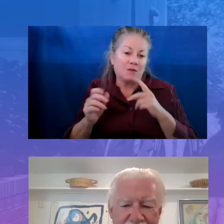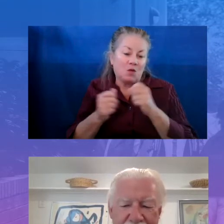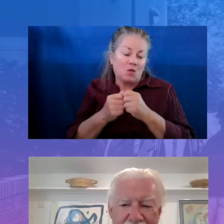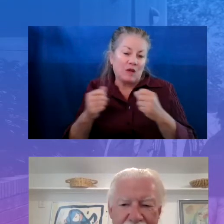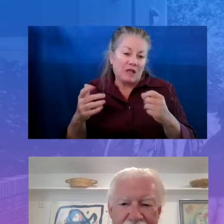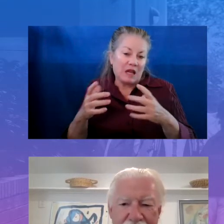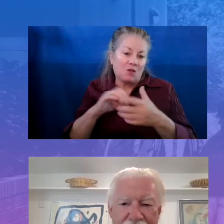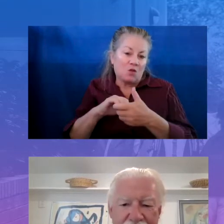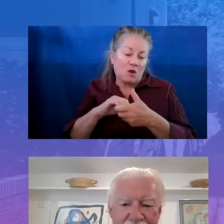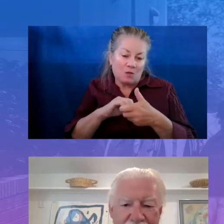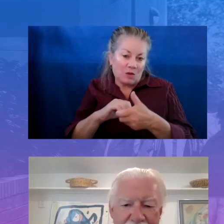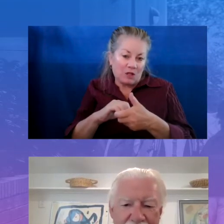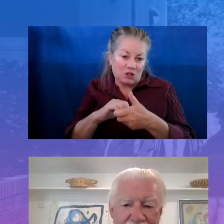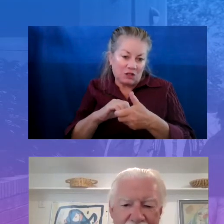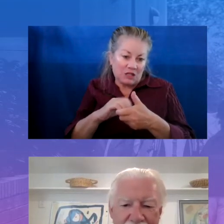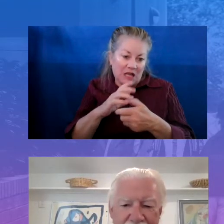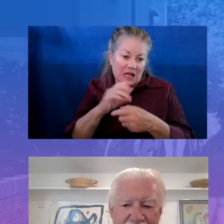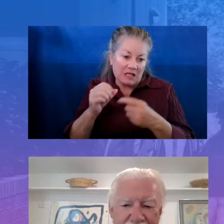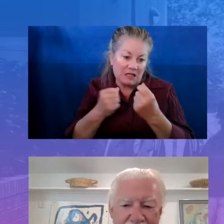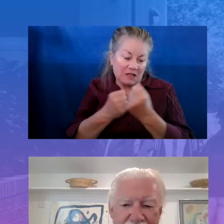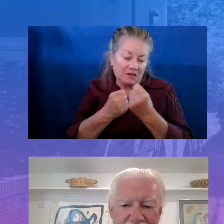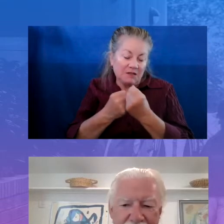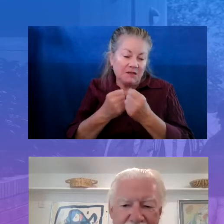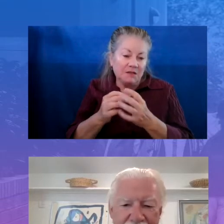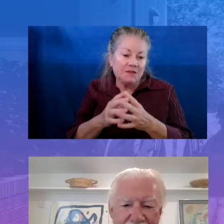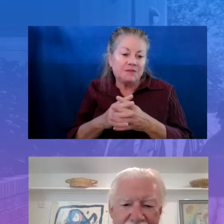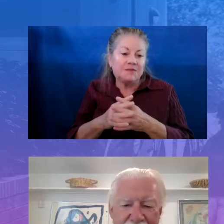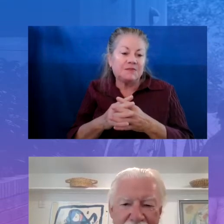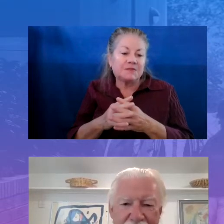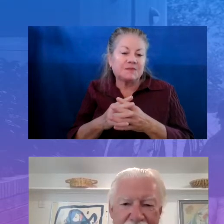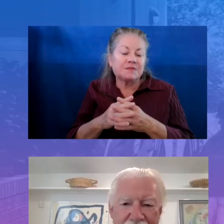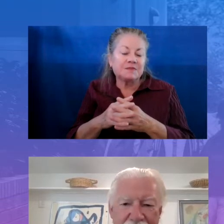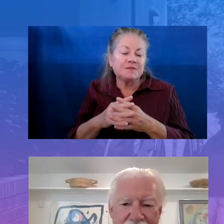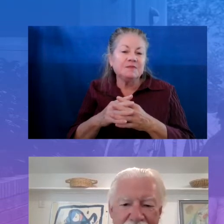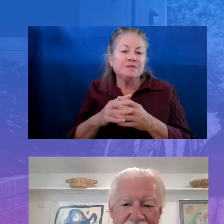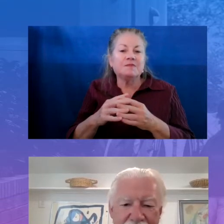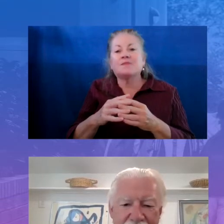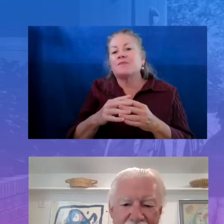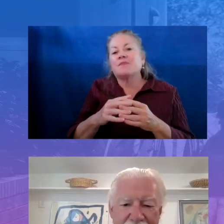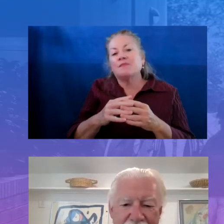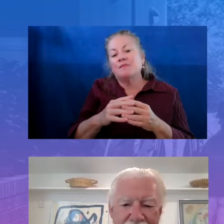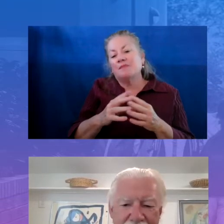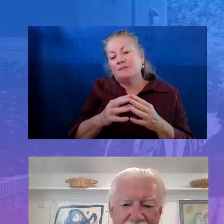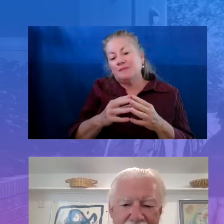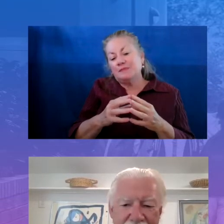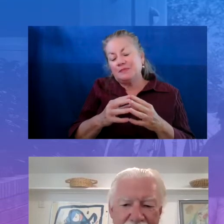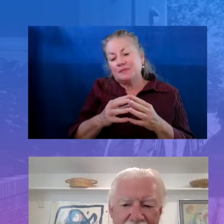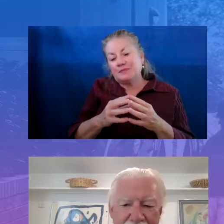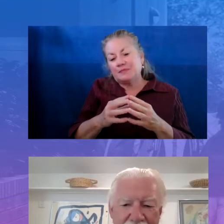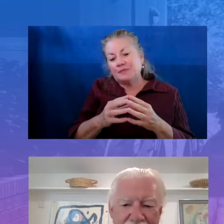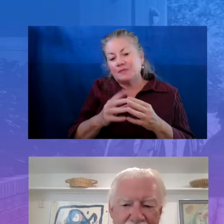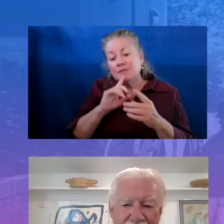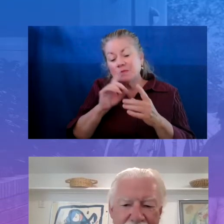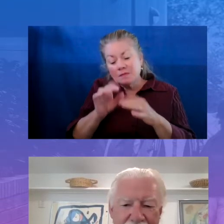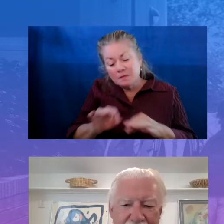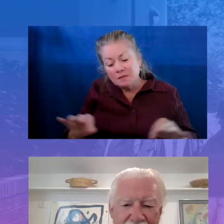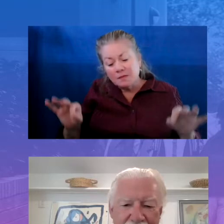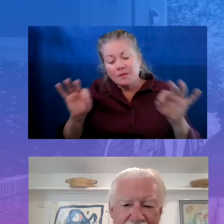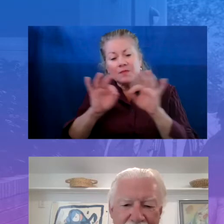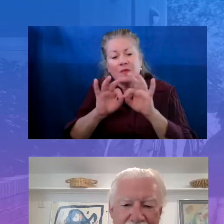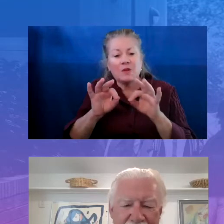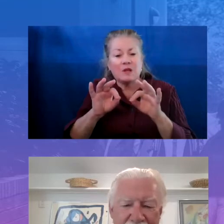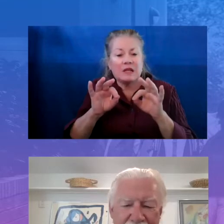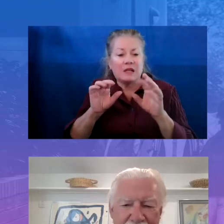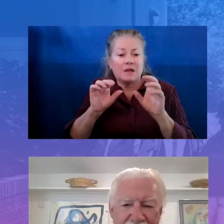support and allyship of the school district. It has been critical to the ability for us to be able to give